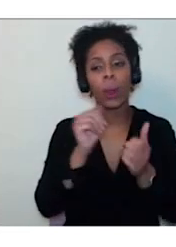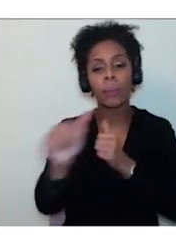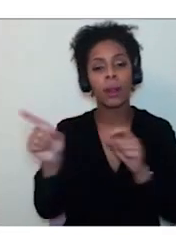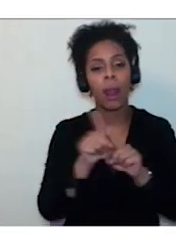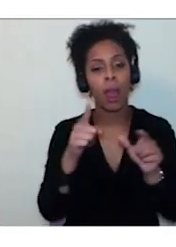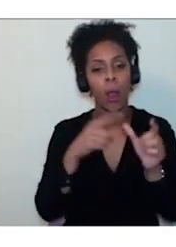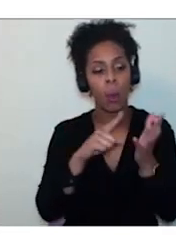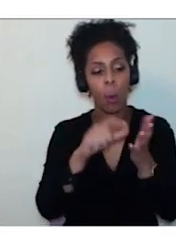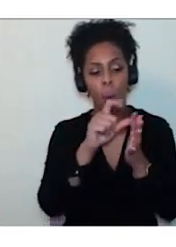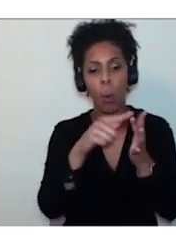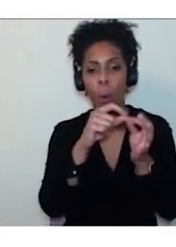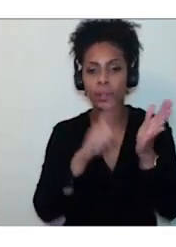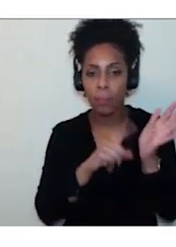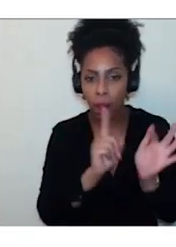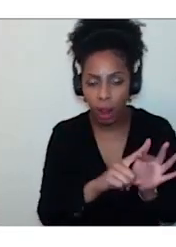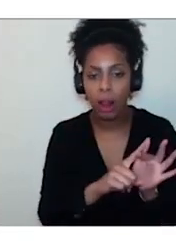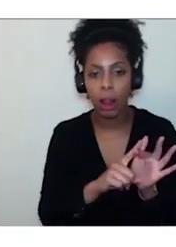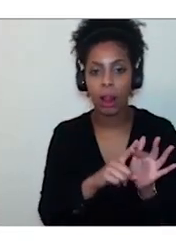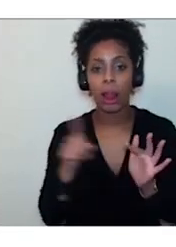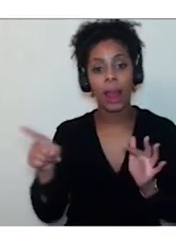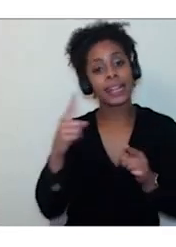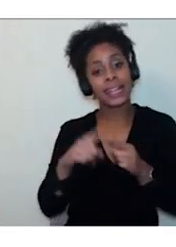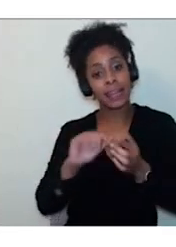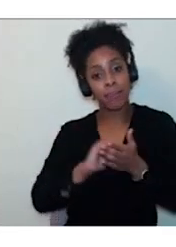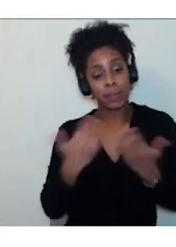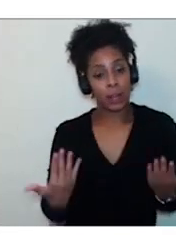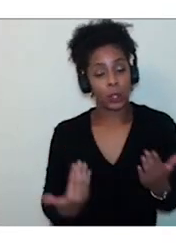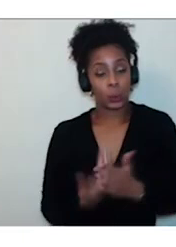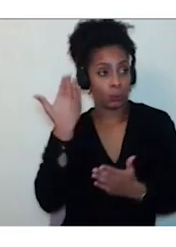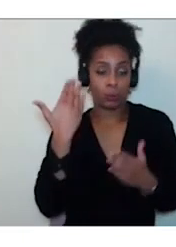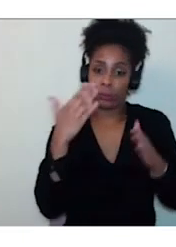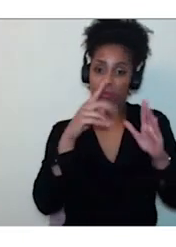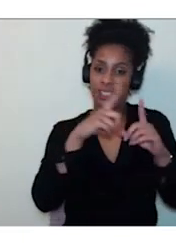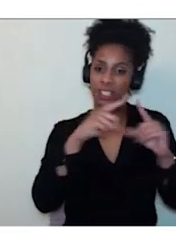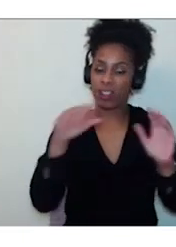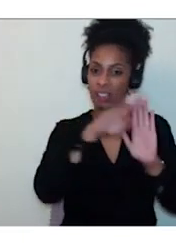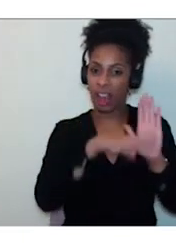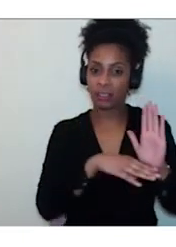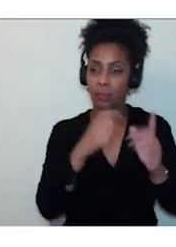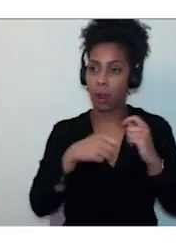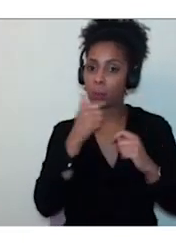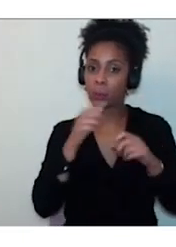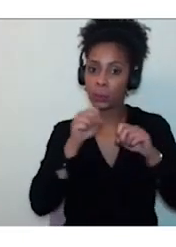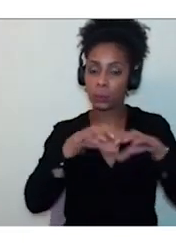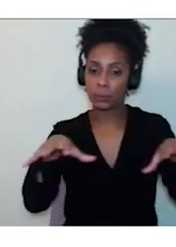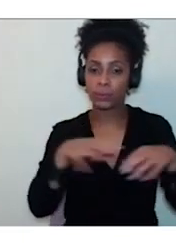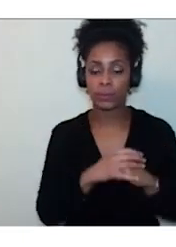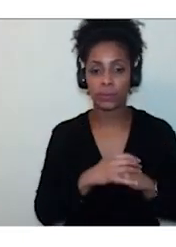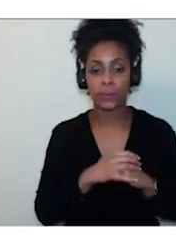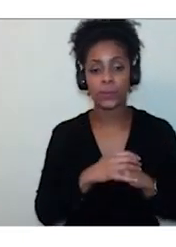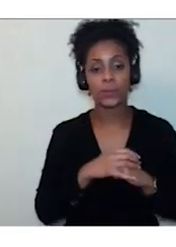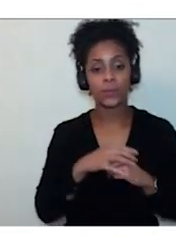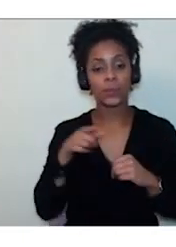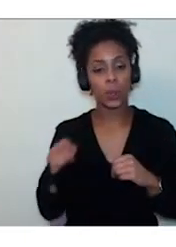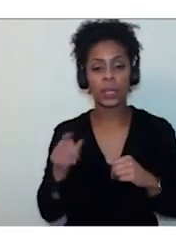most important digital standard for the publishing industry, which is using EPUB as the source format for both digital and